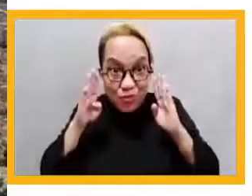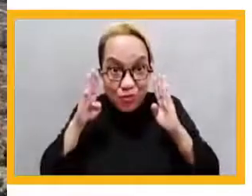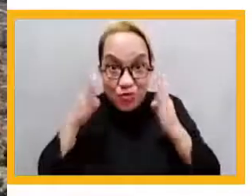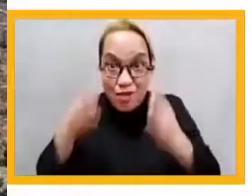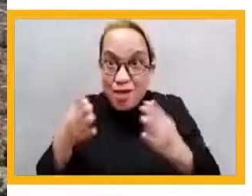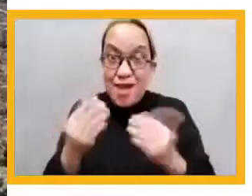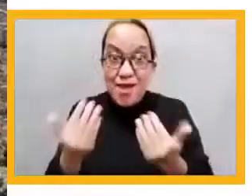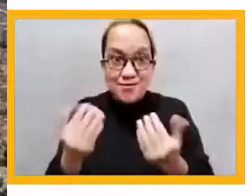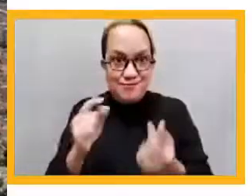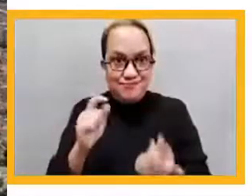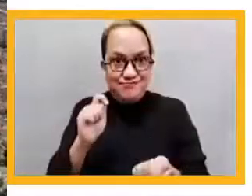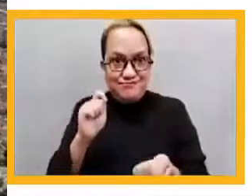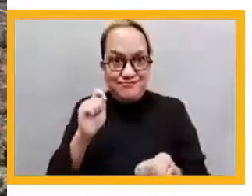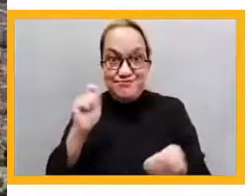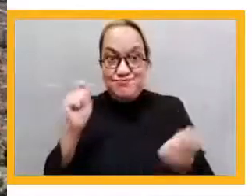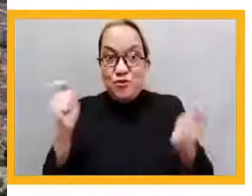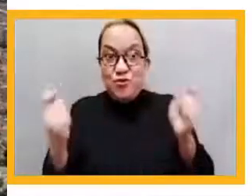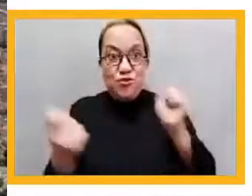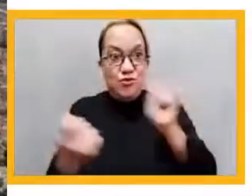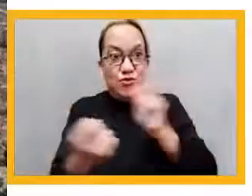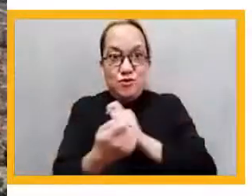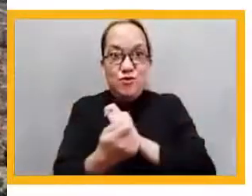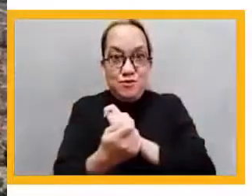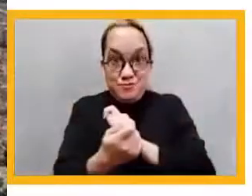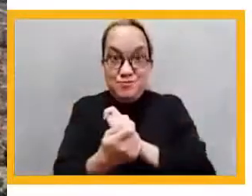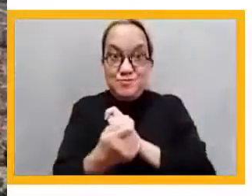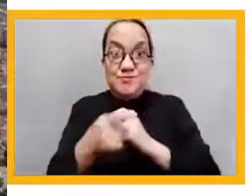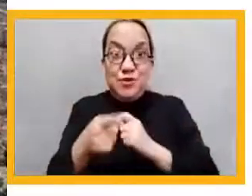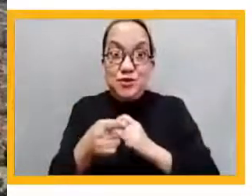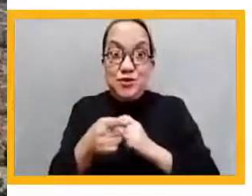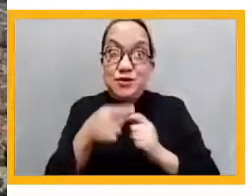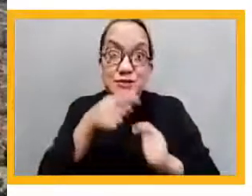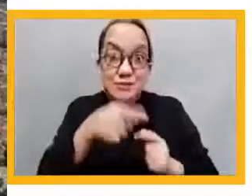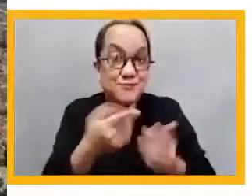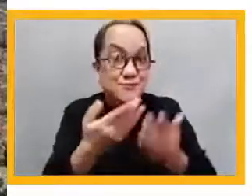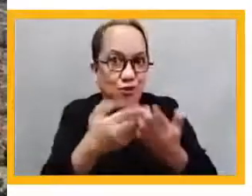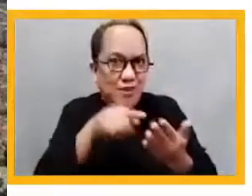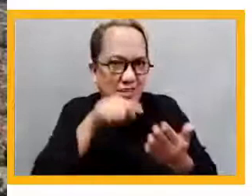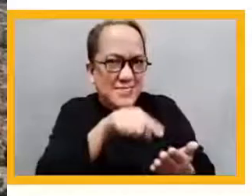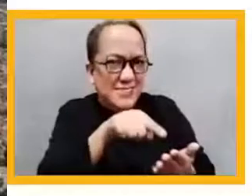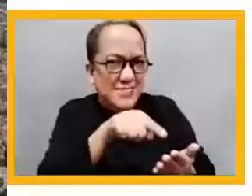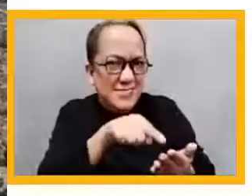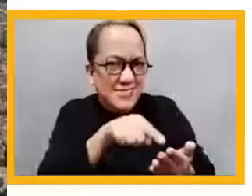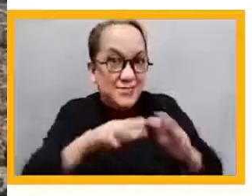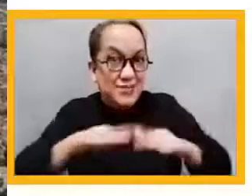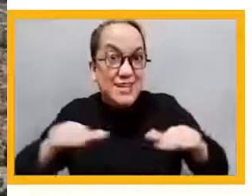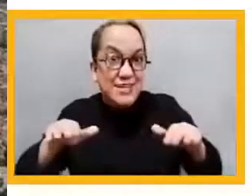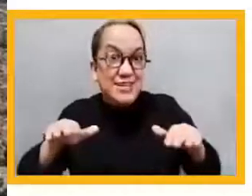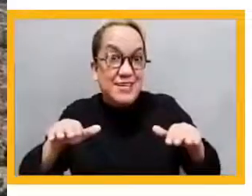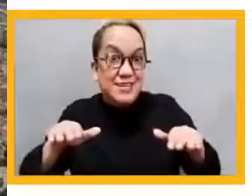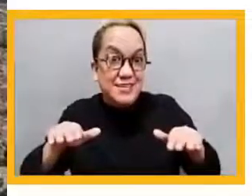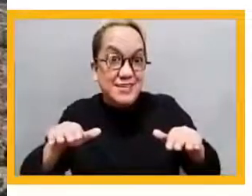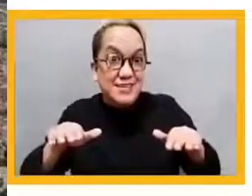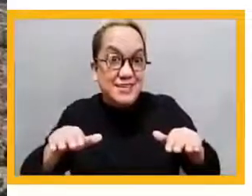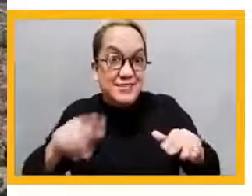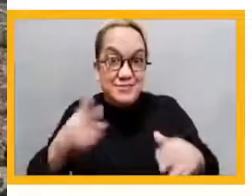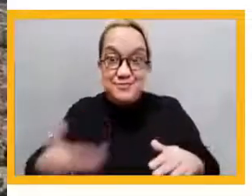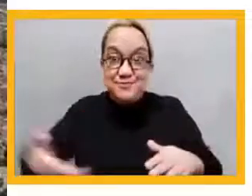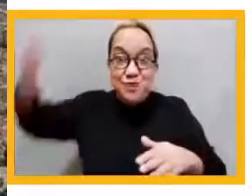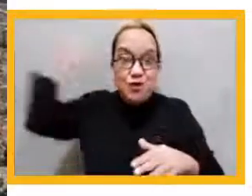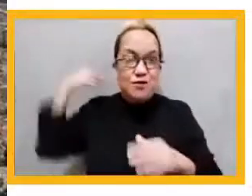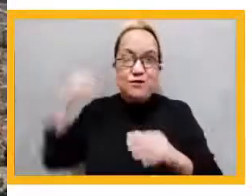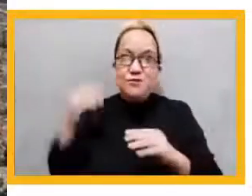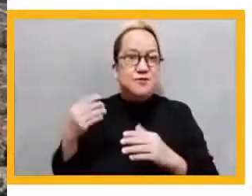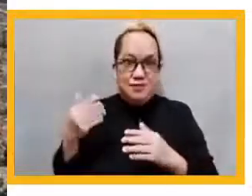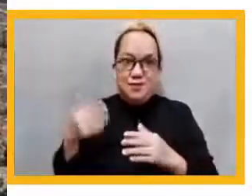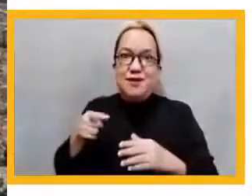new. All these ideas came to Colombia years back, like in most countries, ideas of good pedagogy, of Montessori,